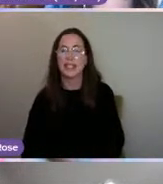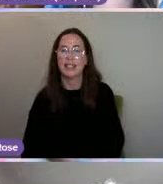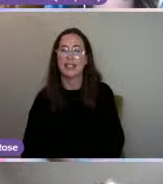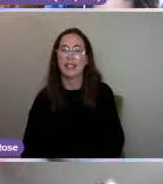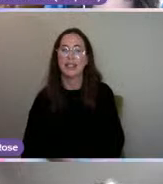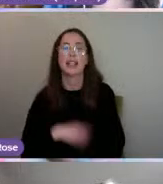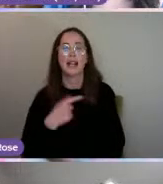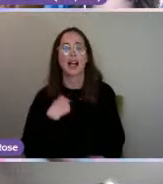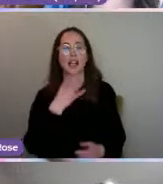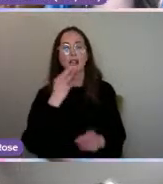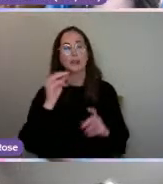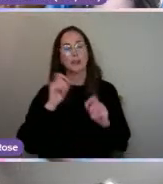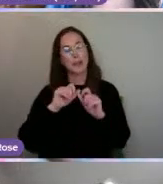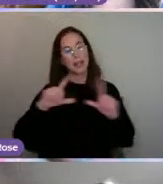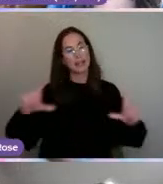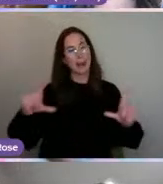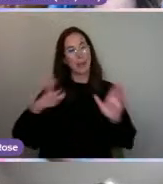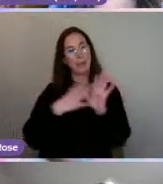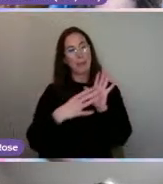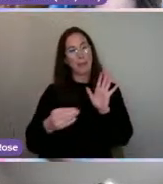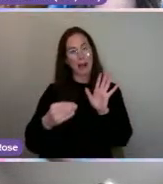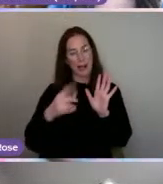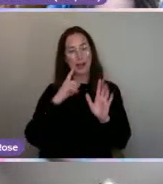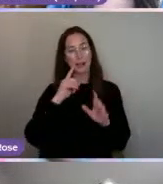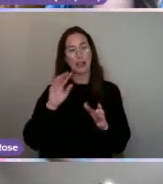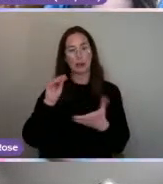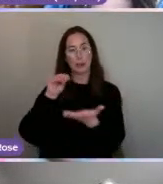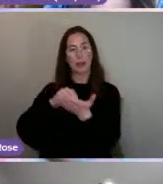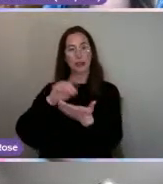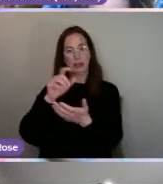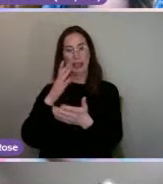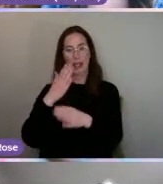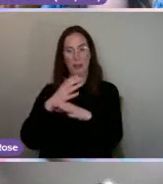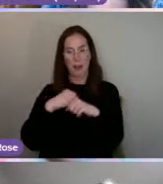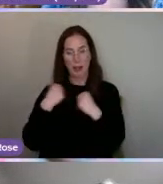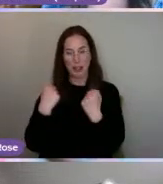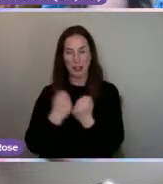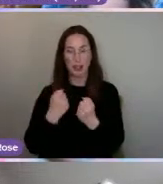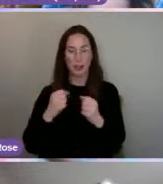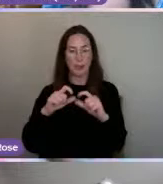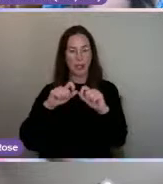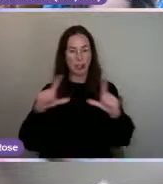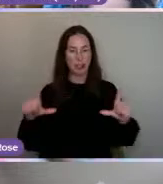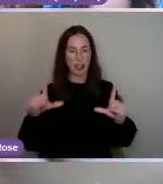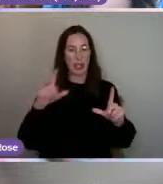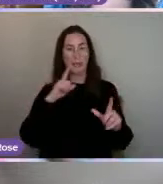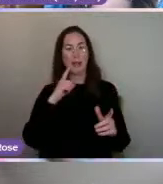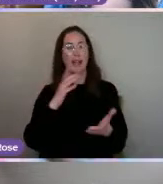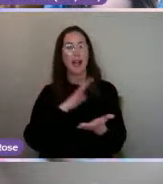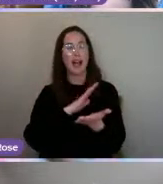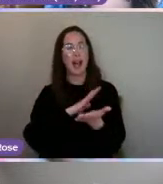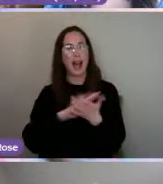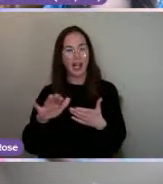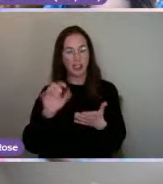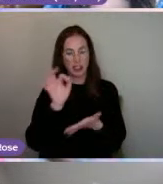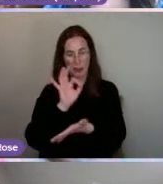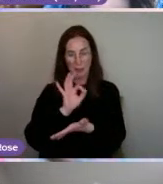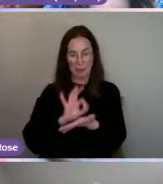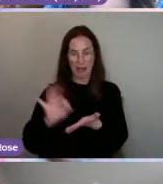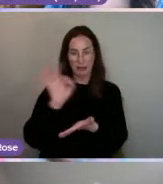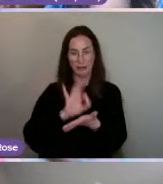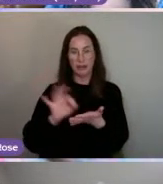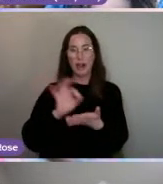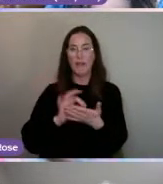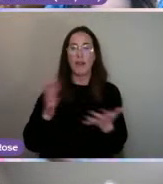you put in the workshop and the shape and then I used an H pen pencil for the sort of lighter